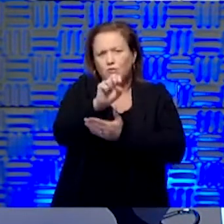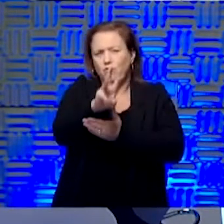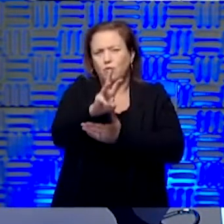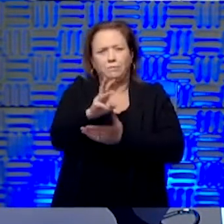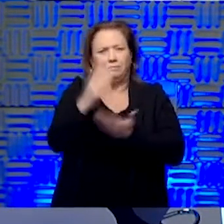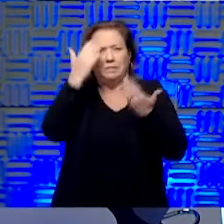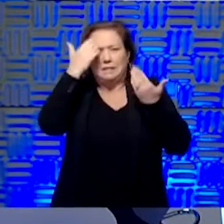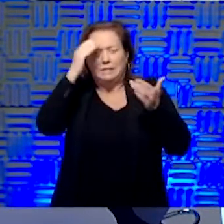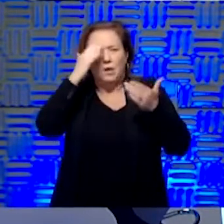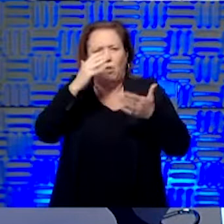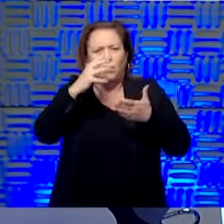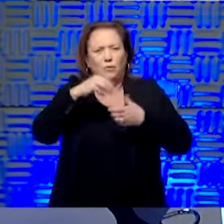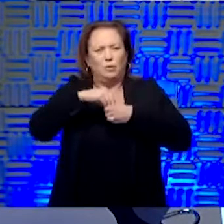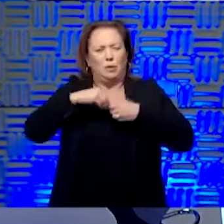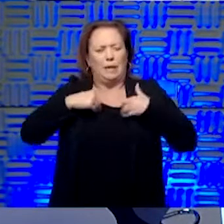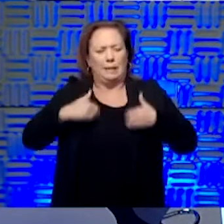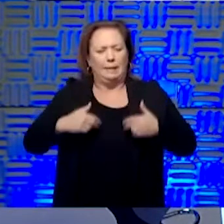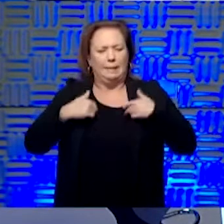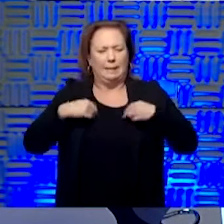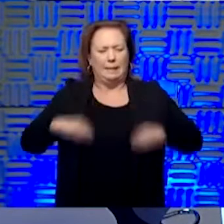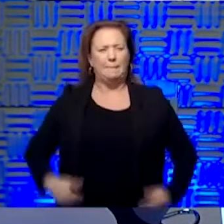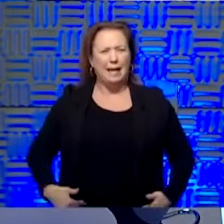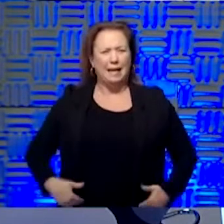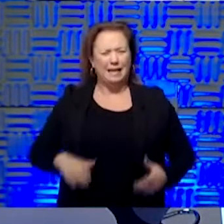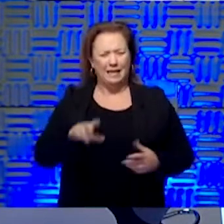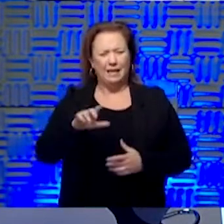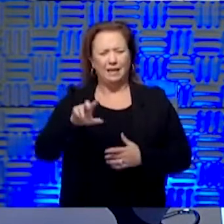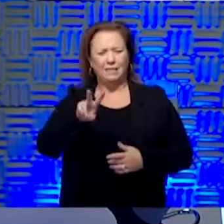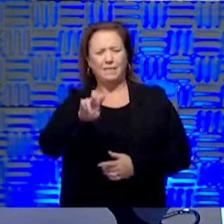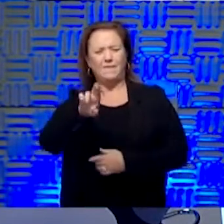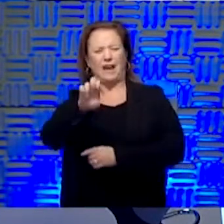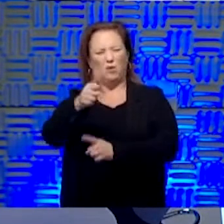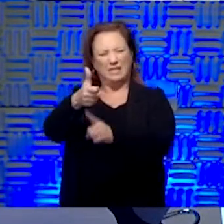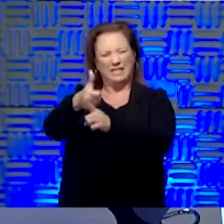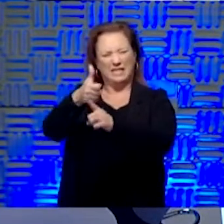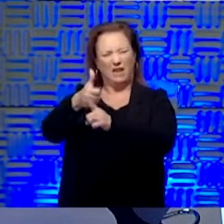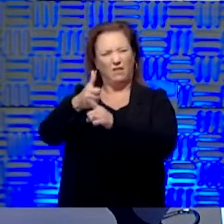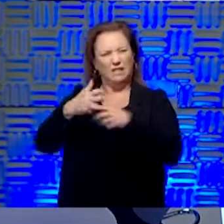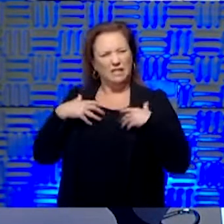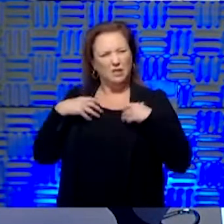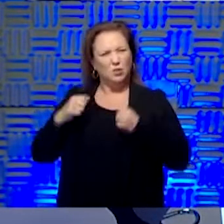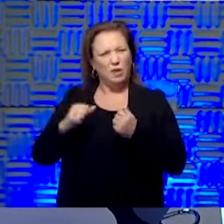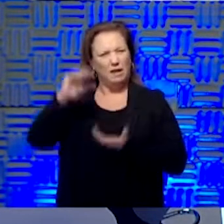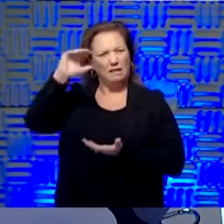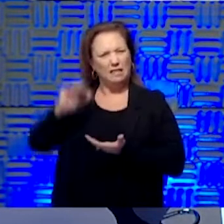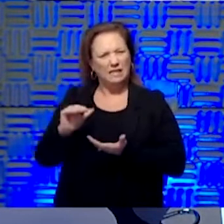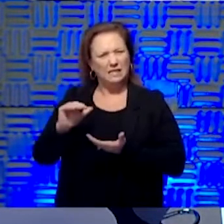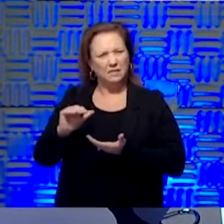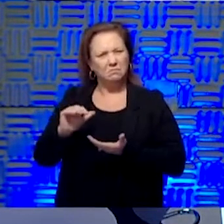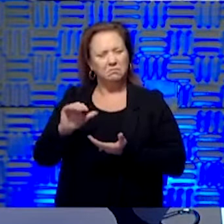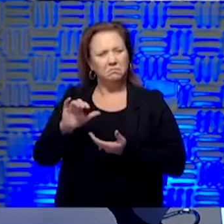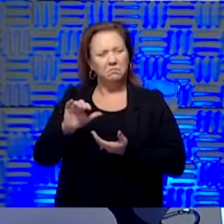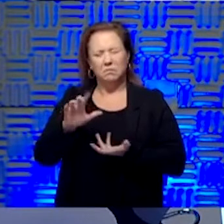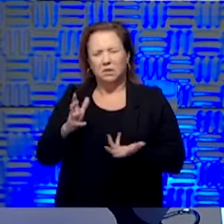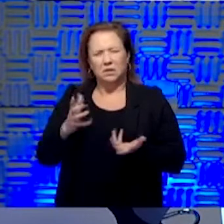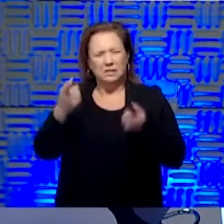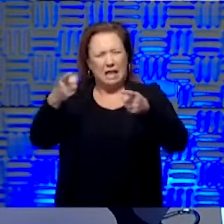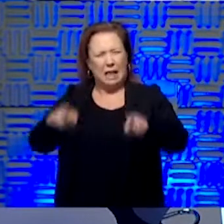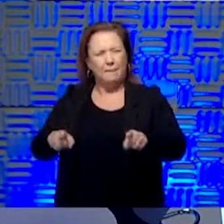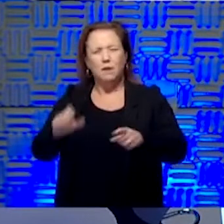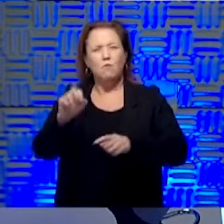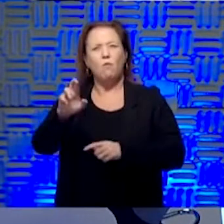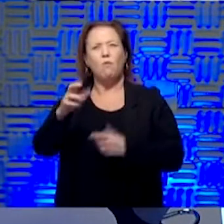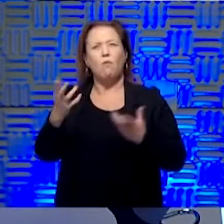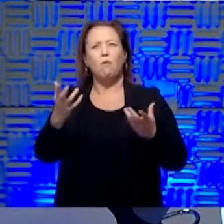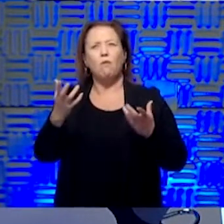really know what to do with people, does the strength of the virus lessen when that happens? Or is it just going